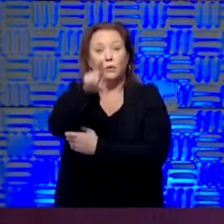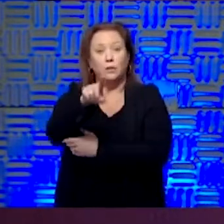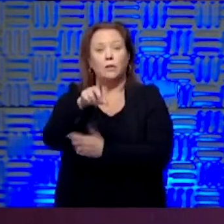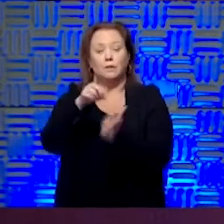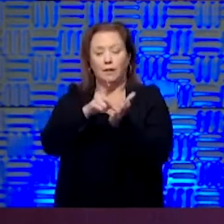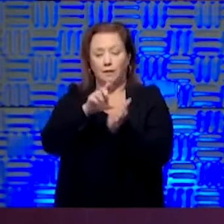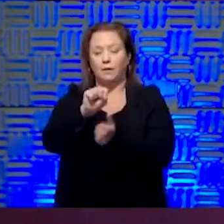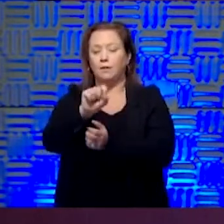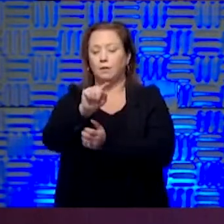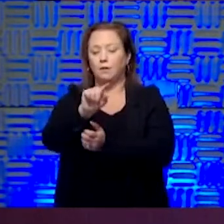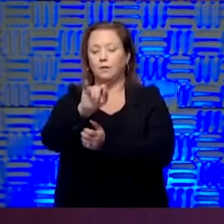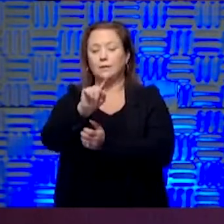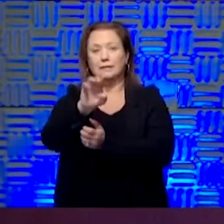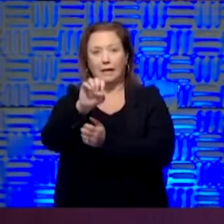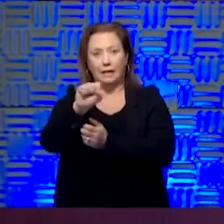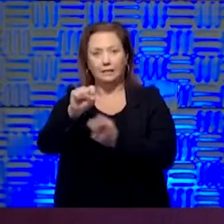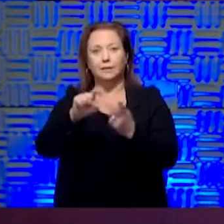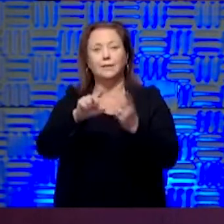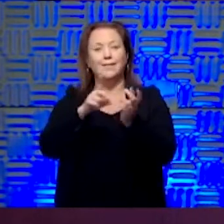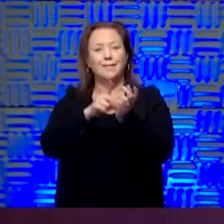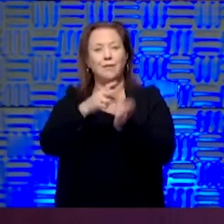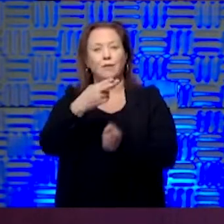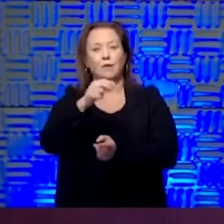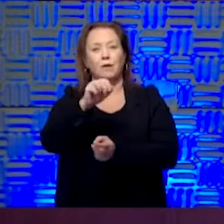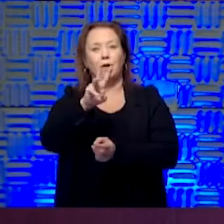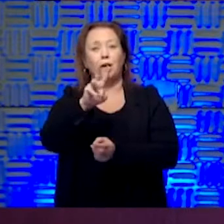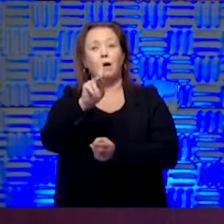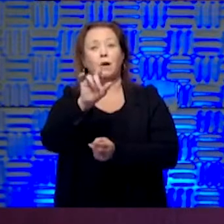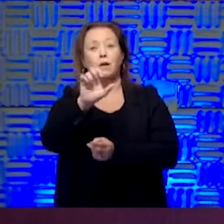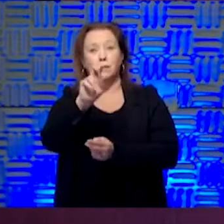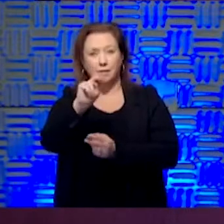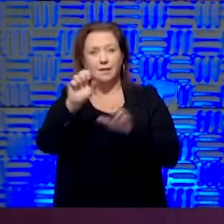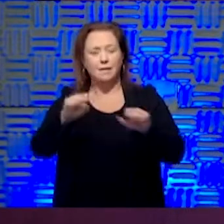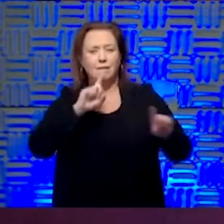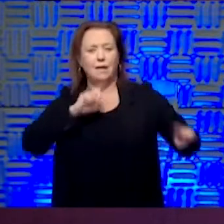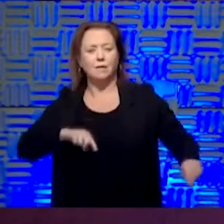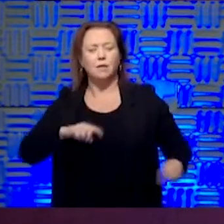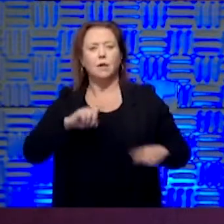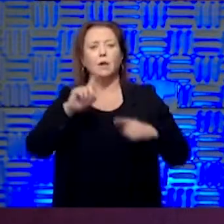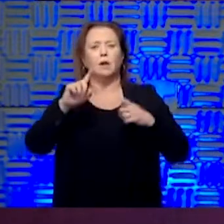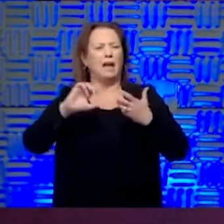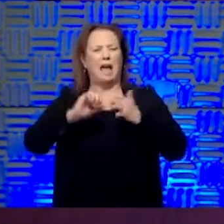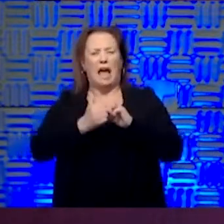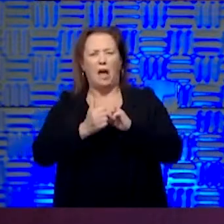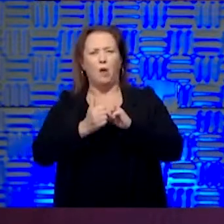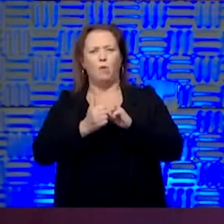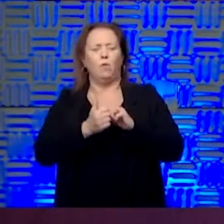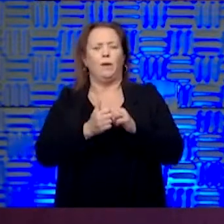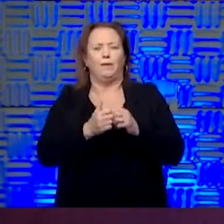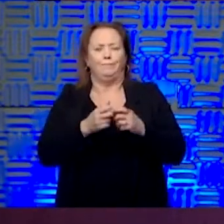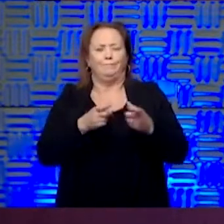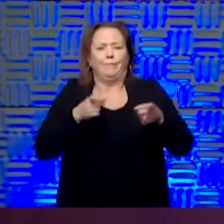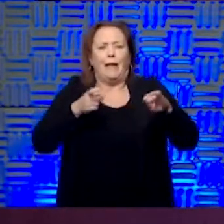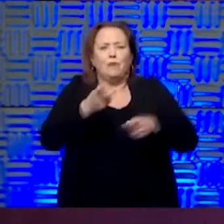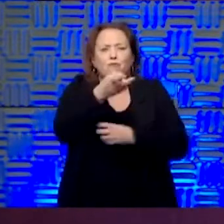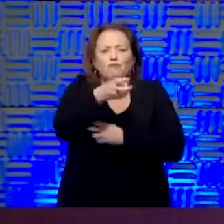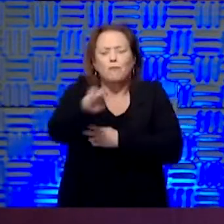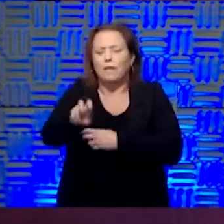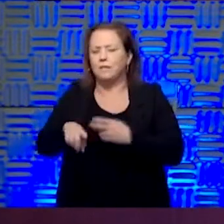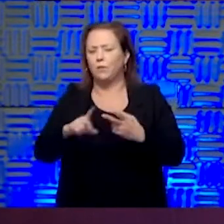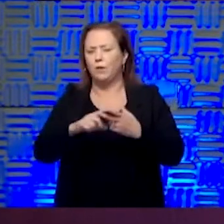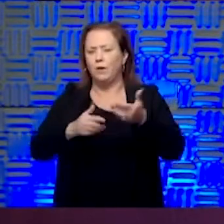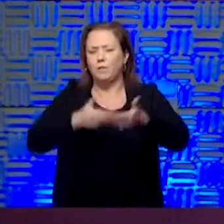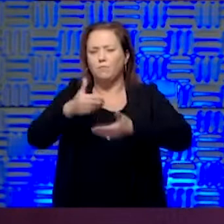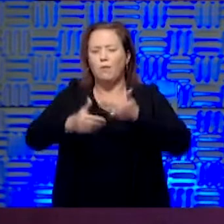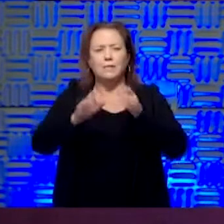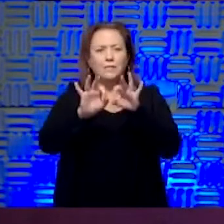Dr. Stites and Dr. Hawkinson are able to answer about. You know, when is innovation appropriate? How do we handle transfers? What's this process